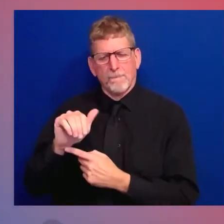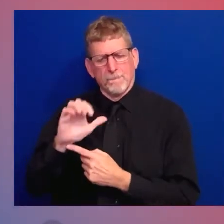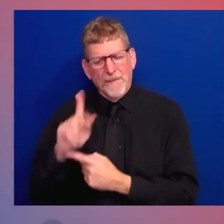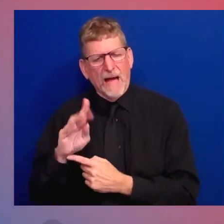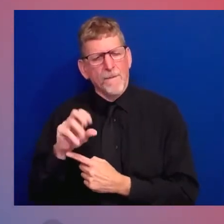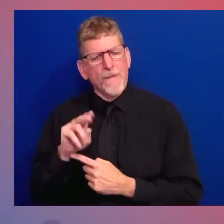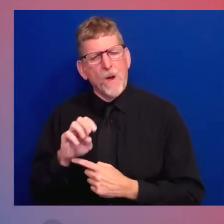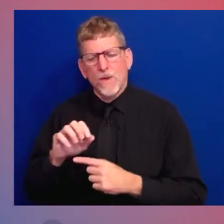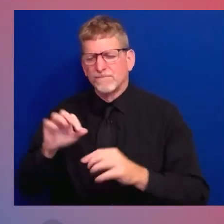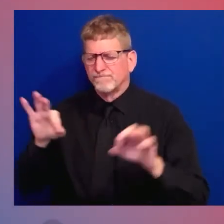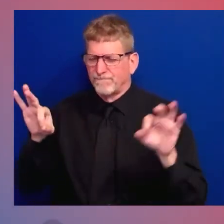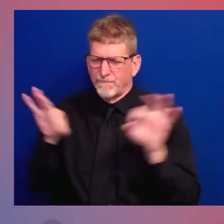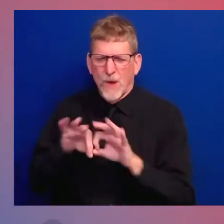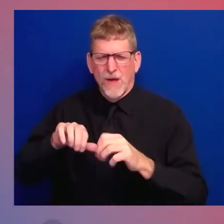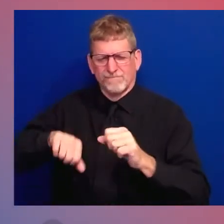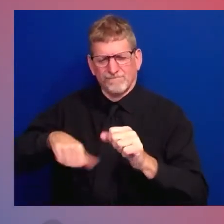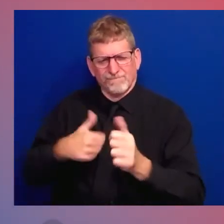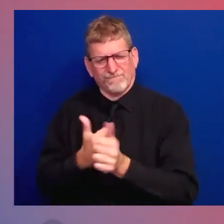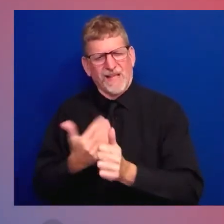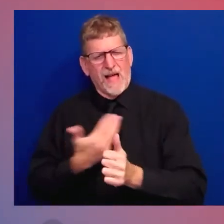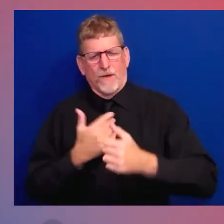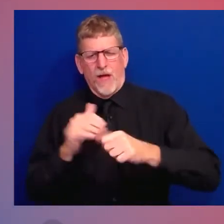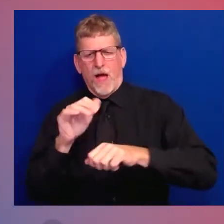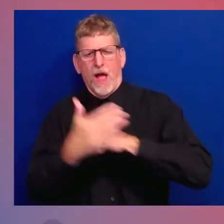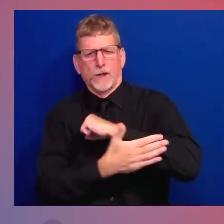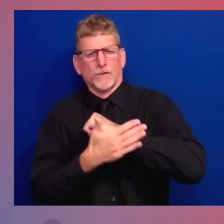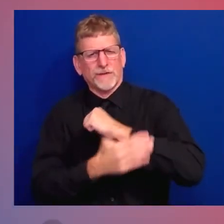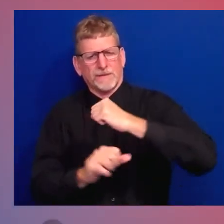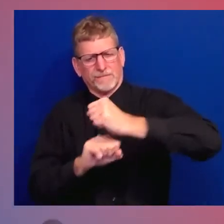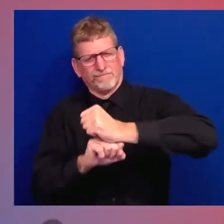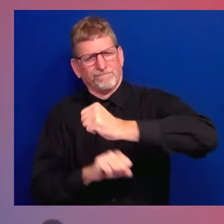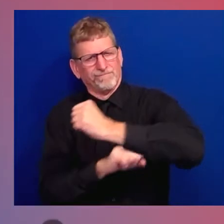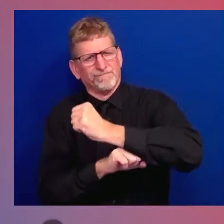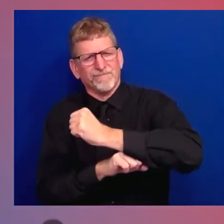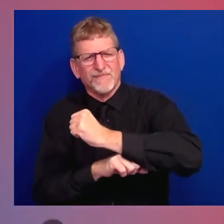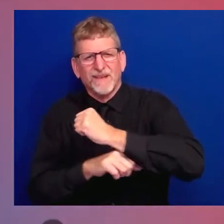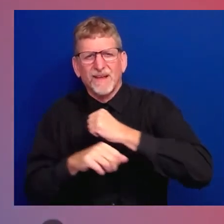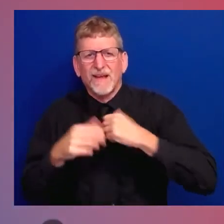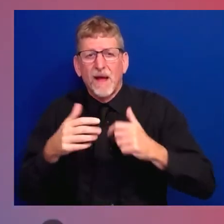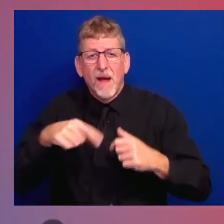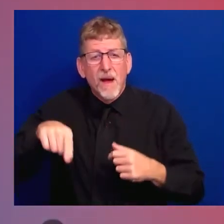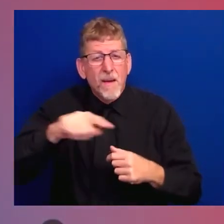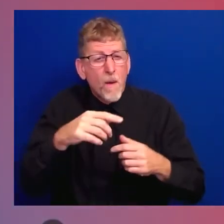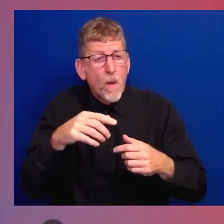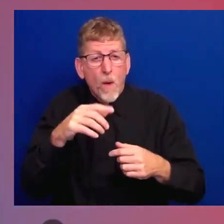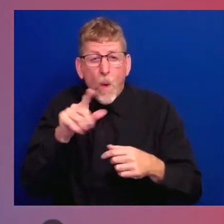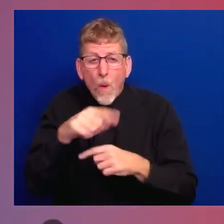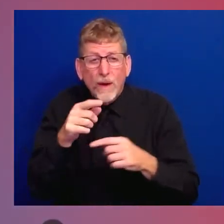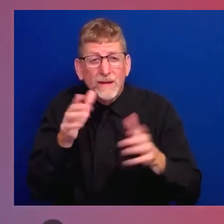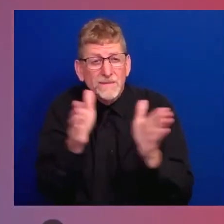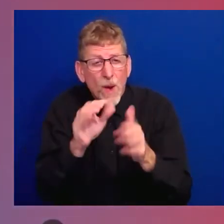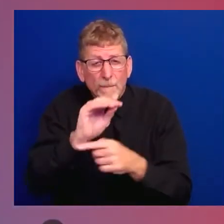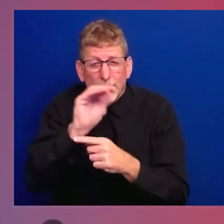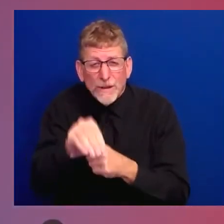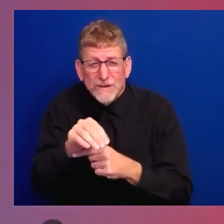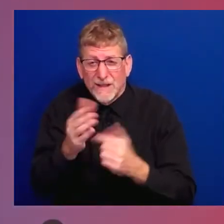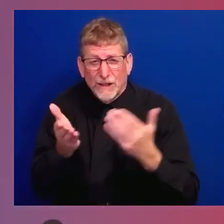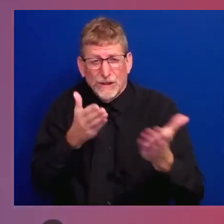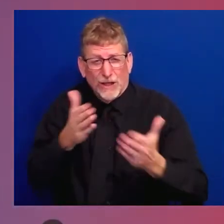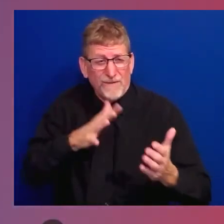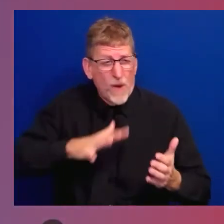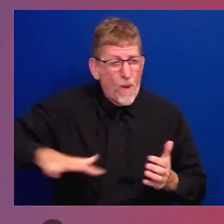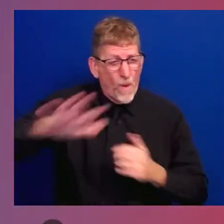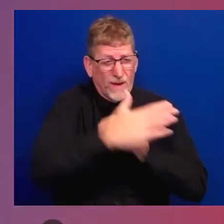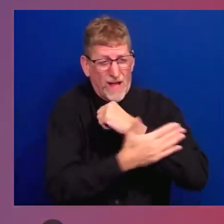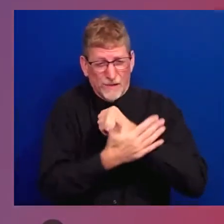percent of you who serves all the rest of us, and the 99 percent who aren't with you deserve to treat you with the dignity and